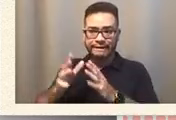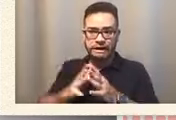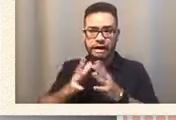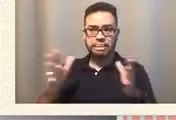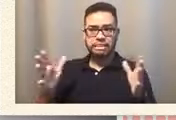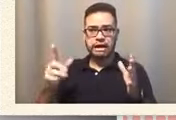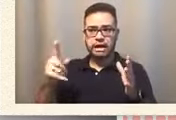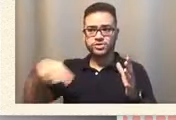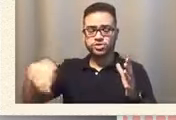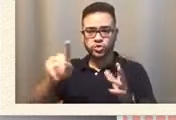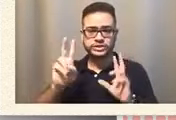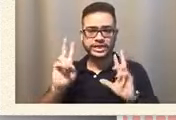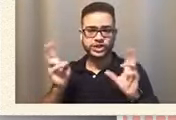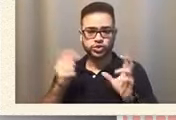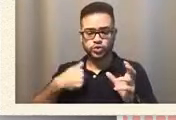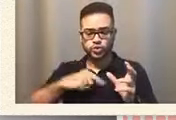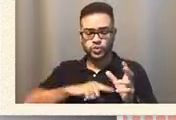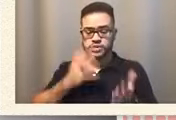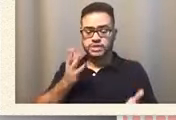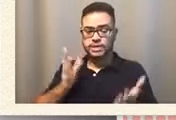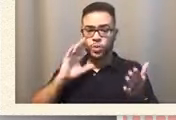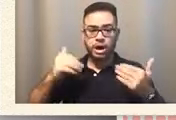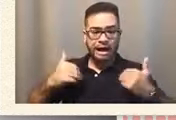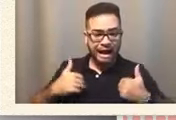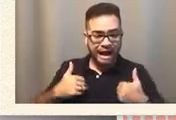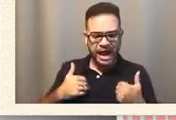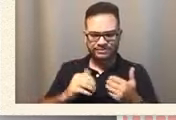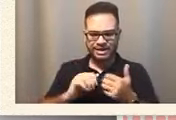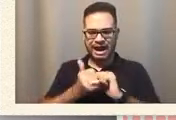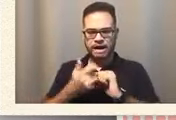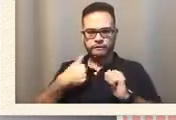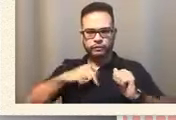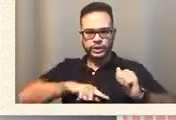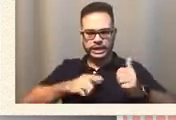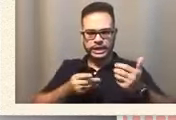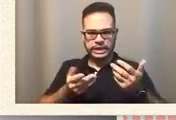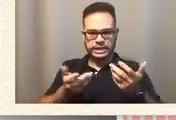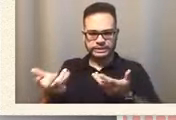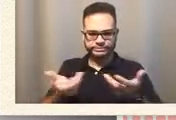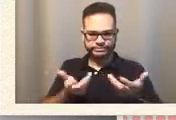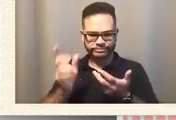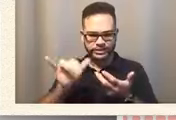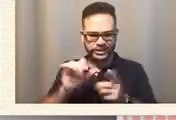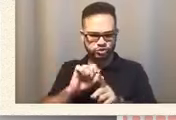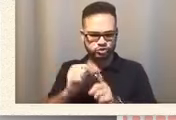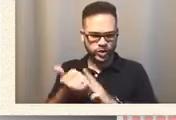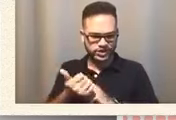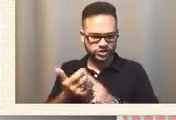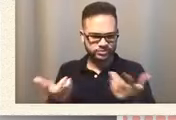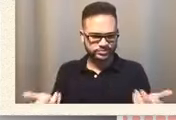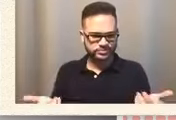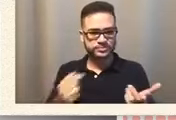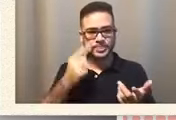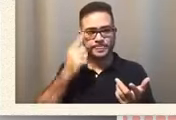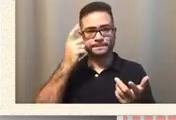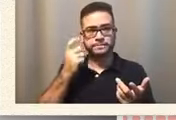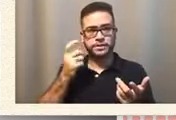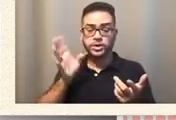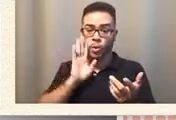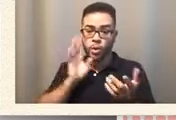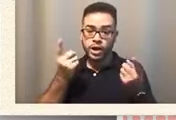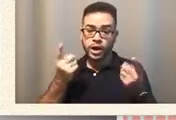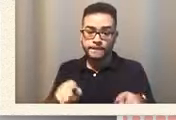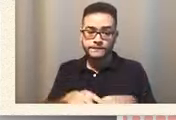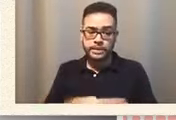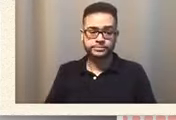have and how do we handle those situations because it's going to happen. You brought up a good